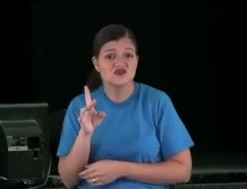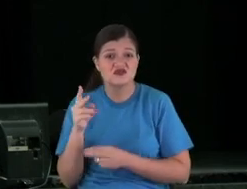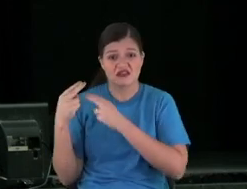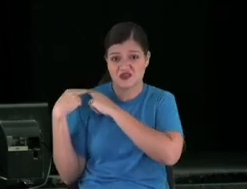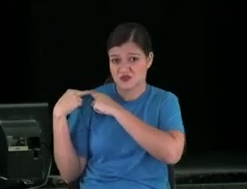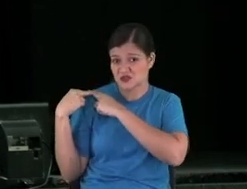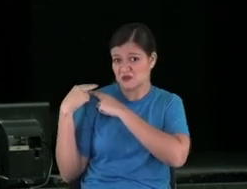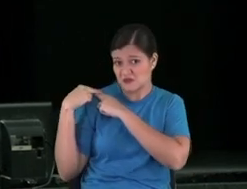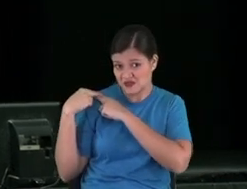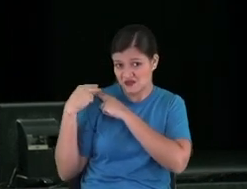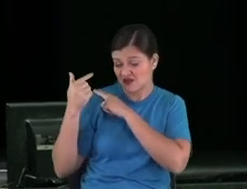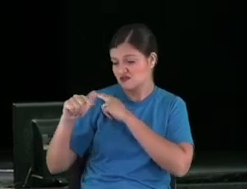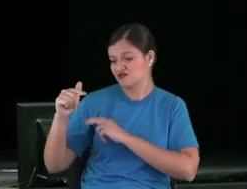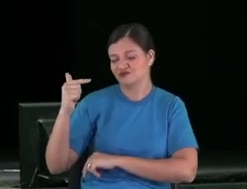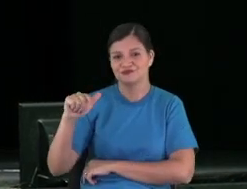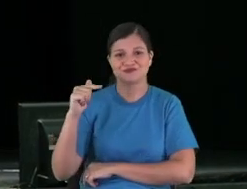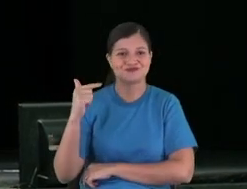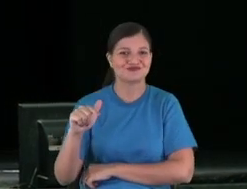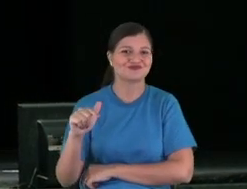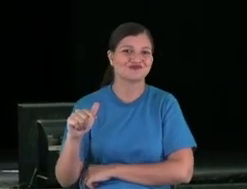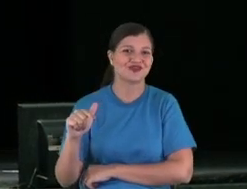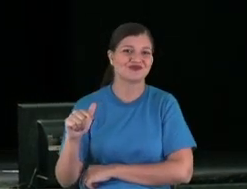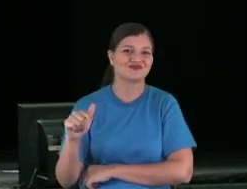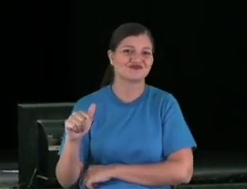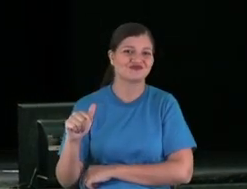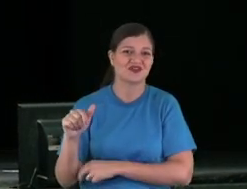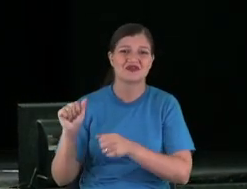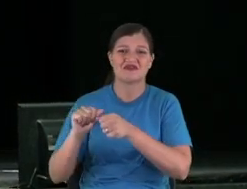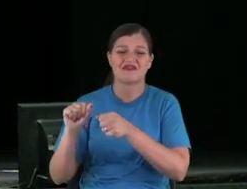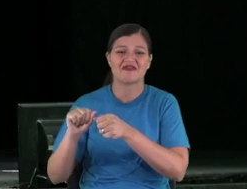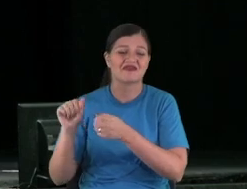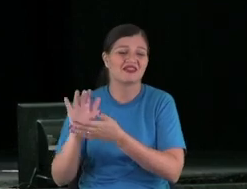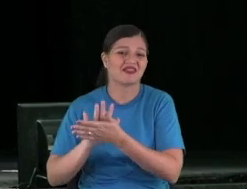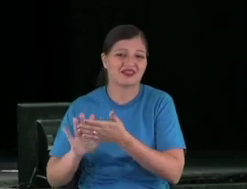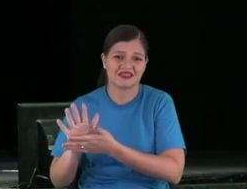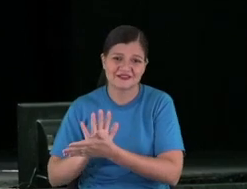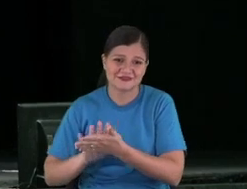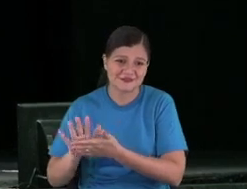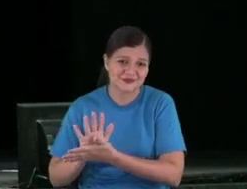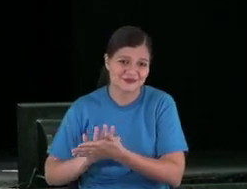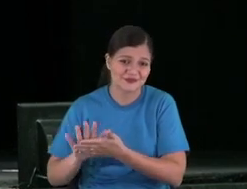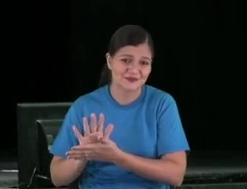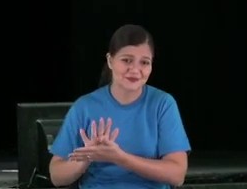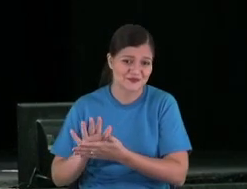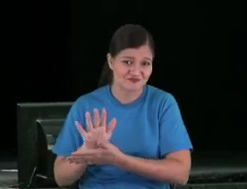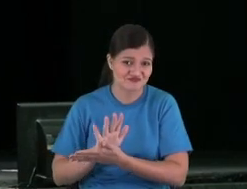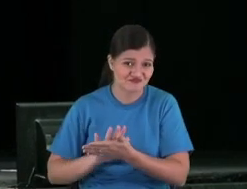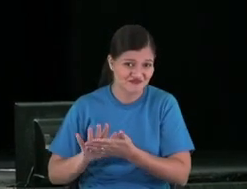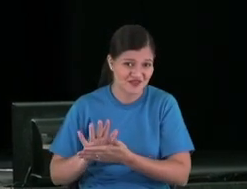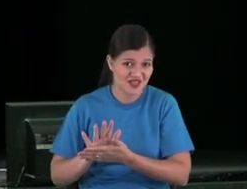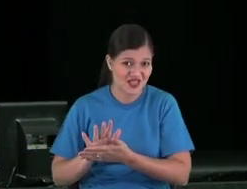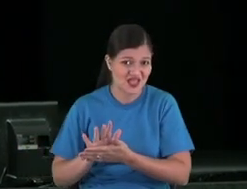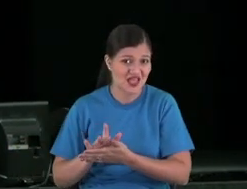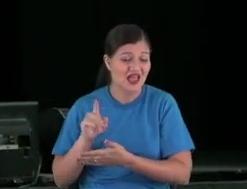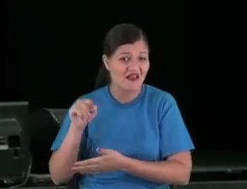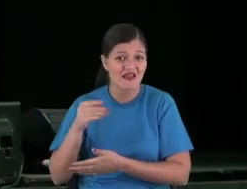playboy, responsible, just like a loser, make kids and